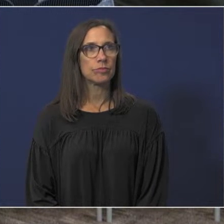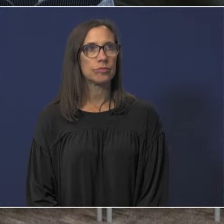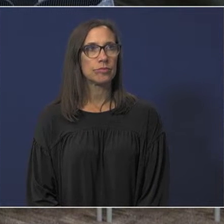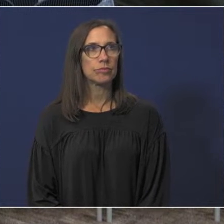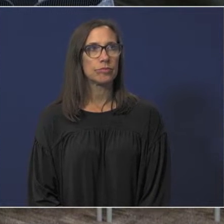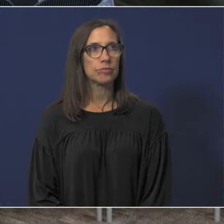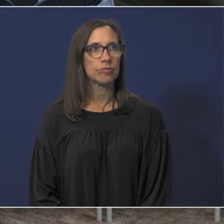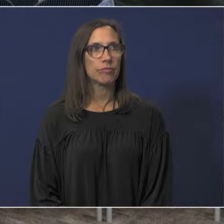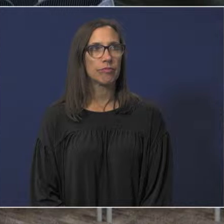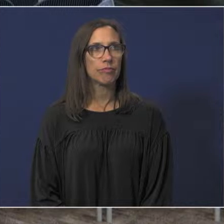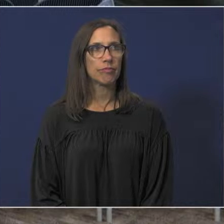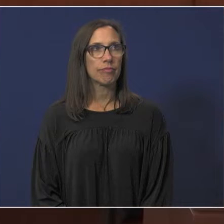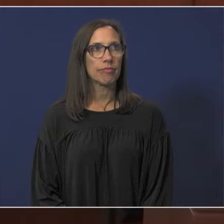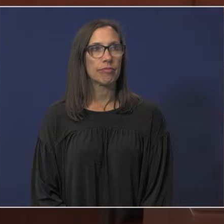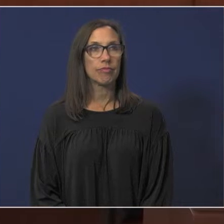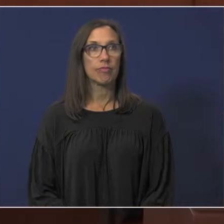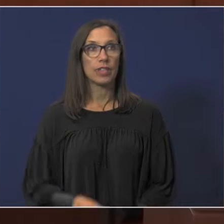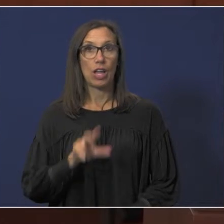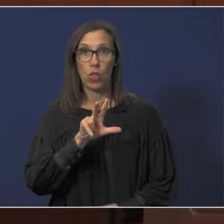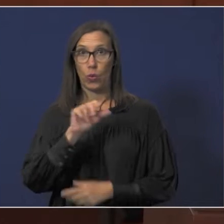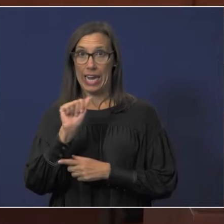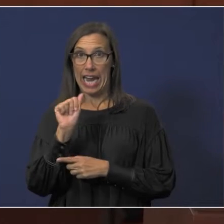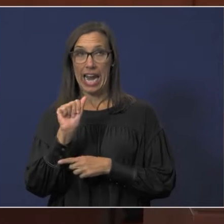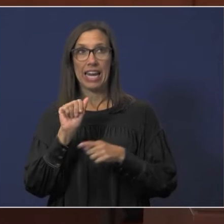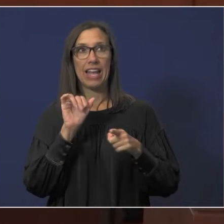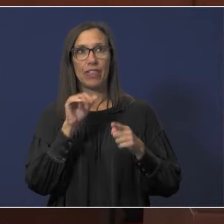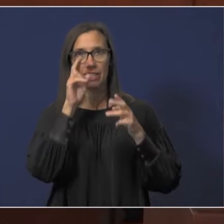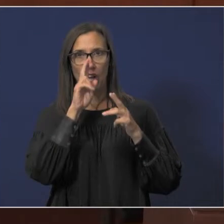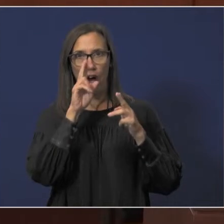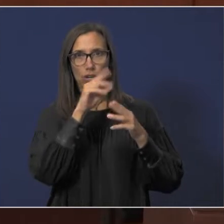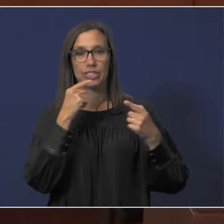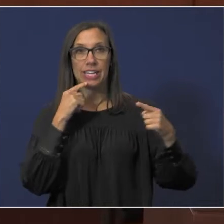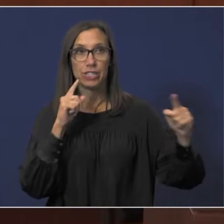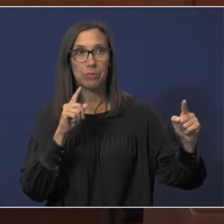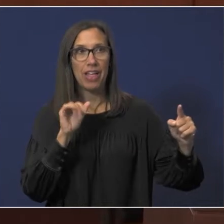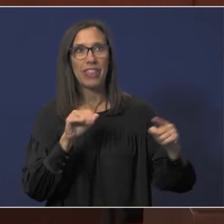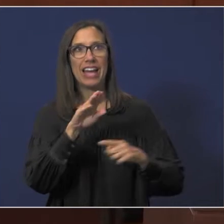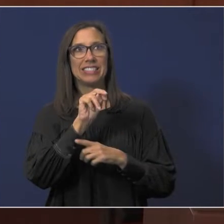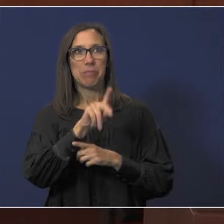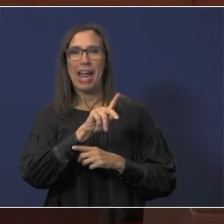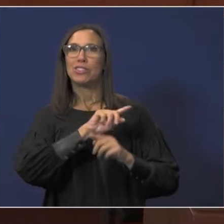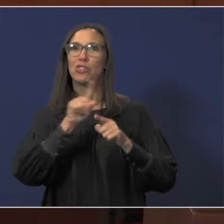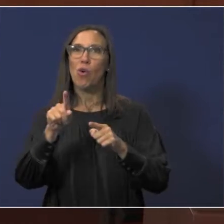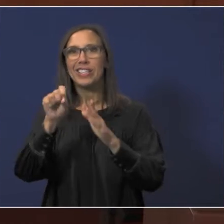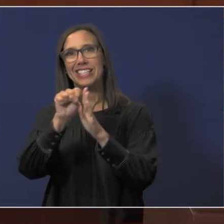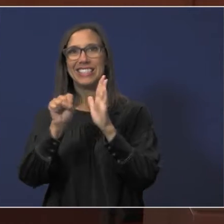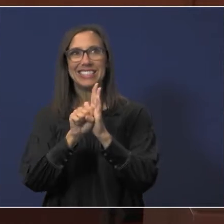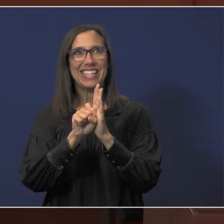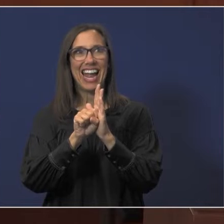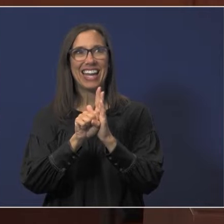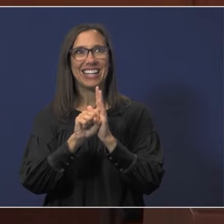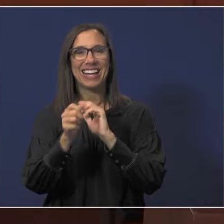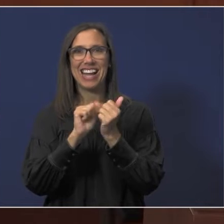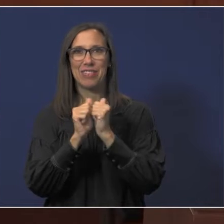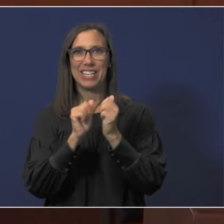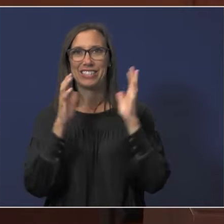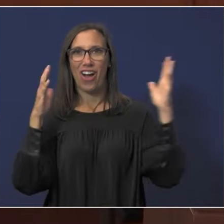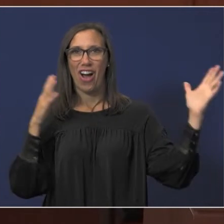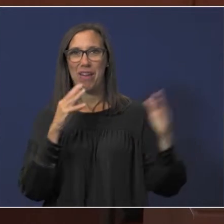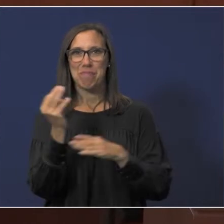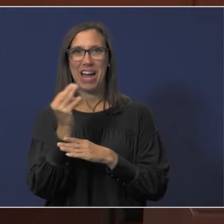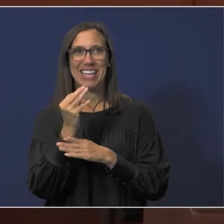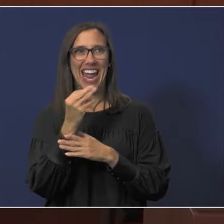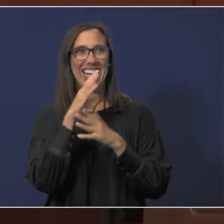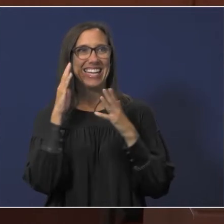I picked 3A, which was Honors and Achievements, which is our bands going to the state contest on Monday. Yay!